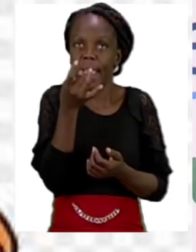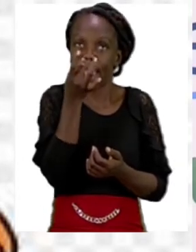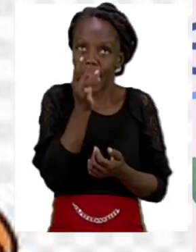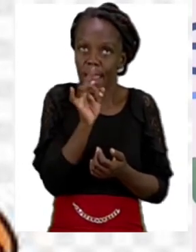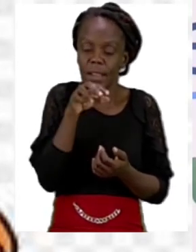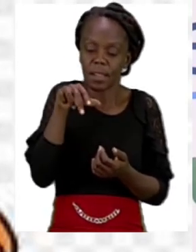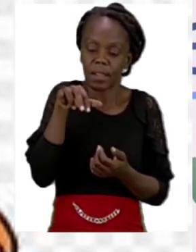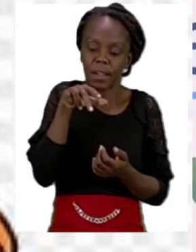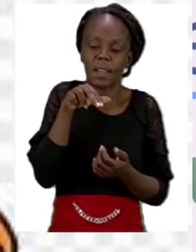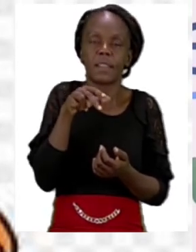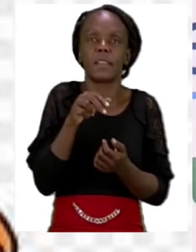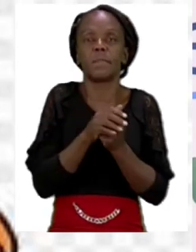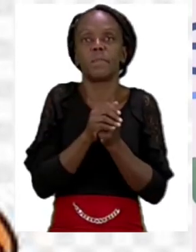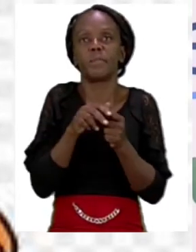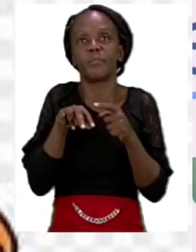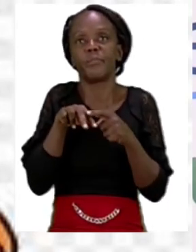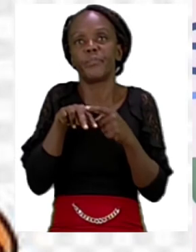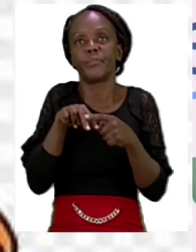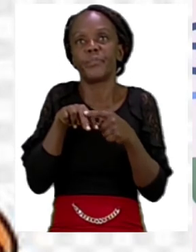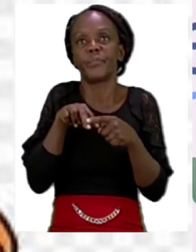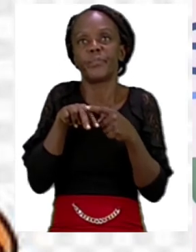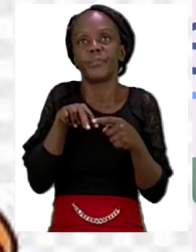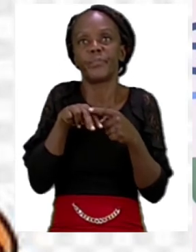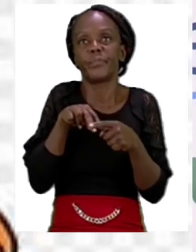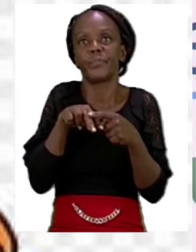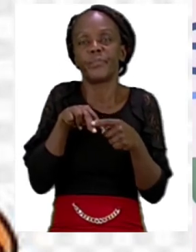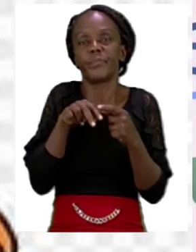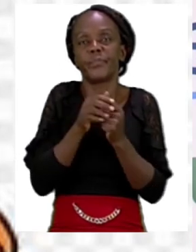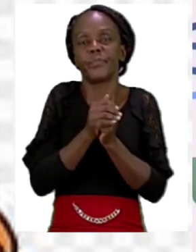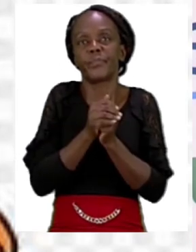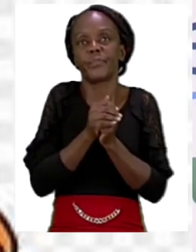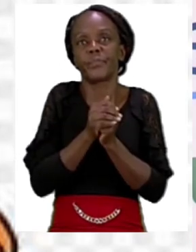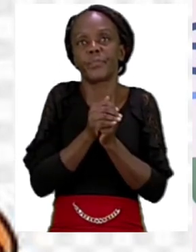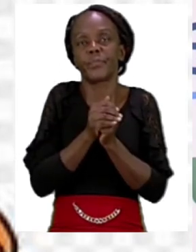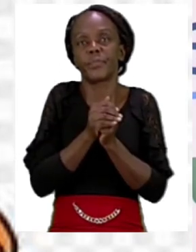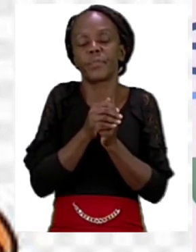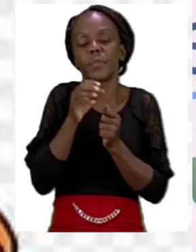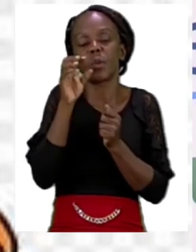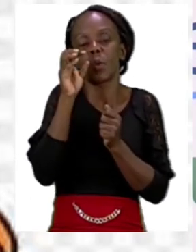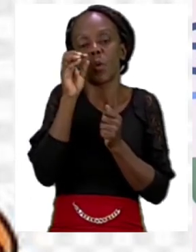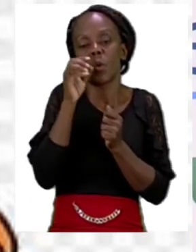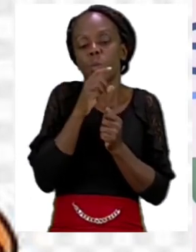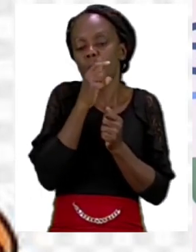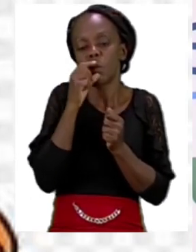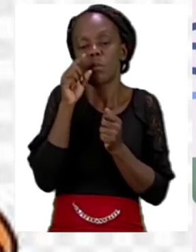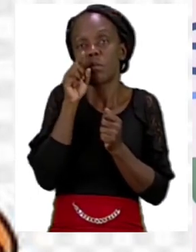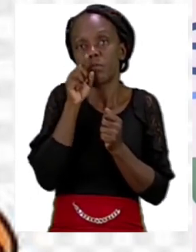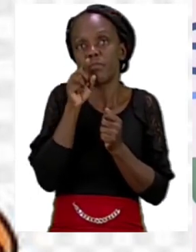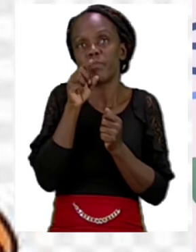and what do we call this animal boys and girls yes it is an octopus